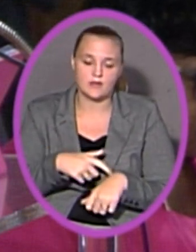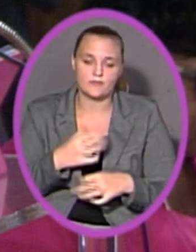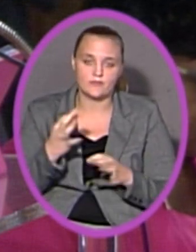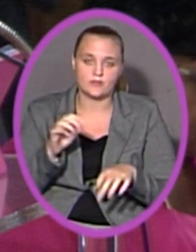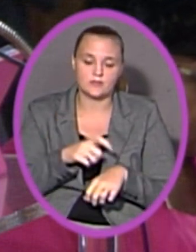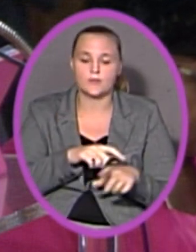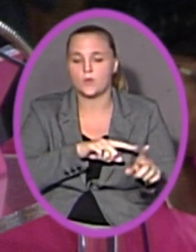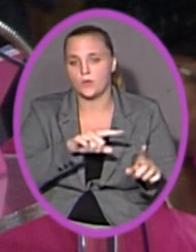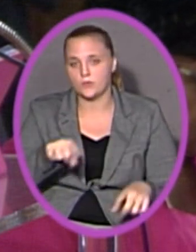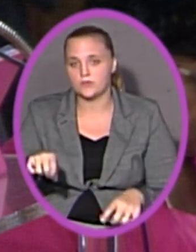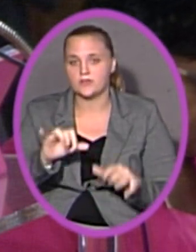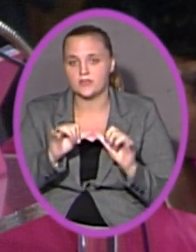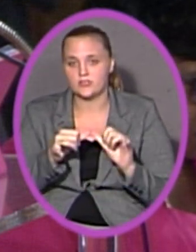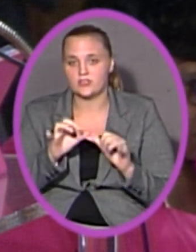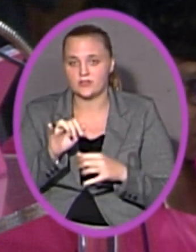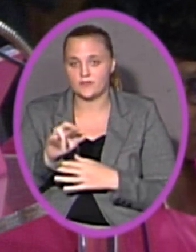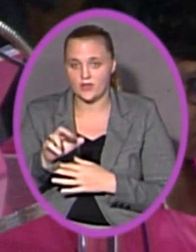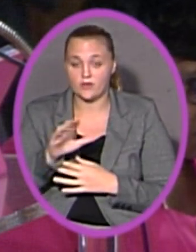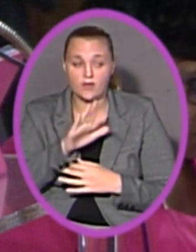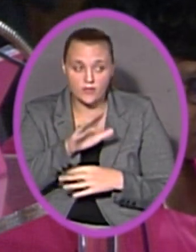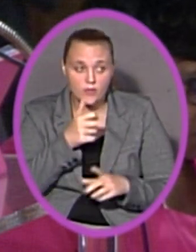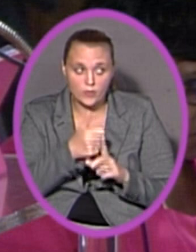All on their own time.